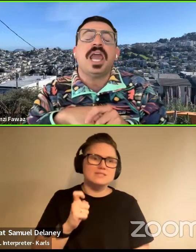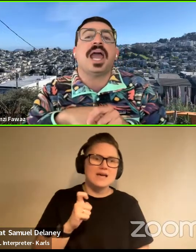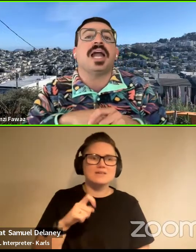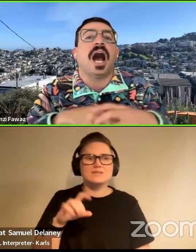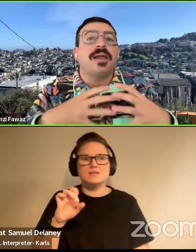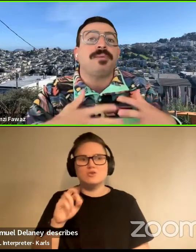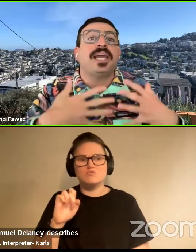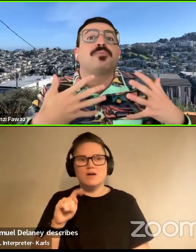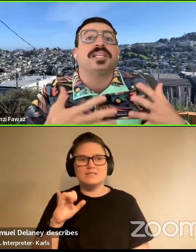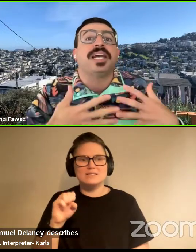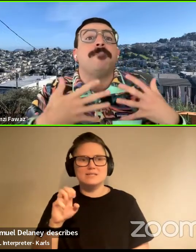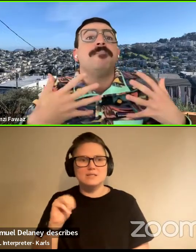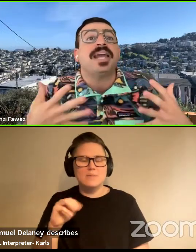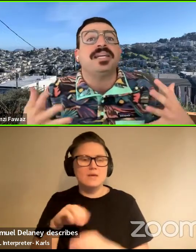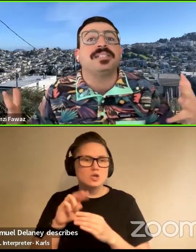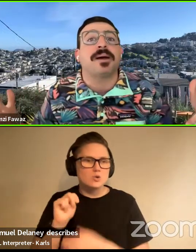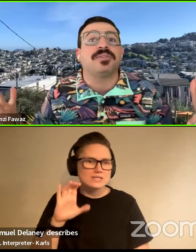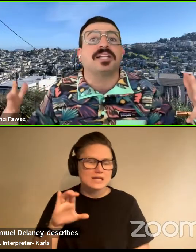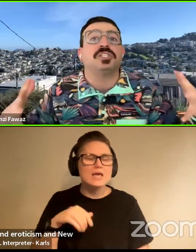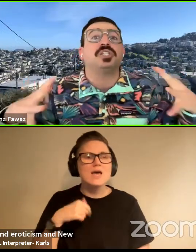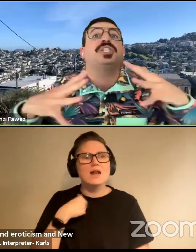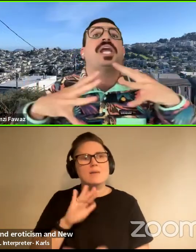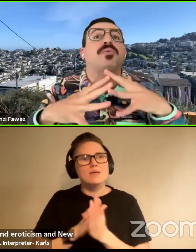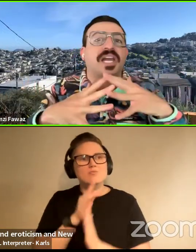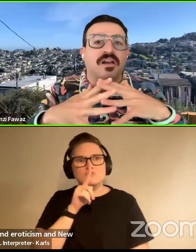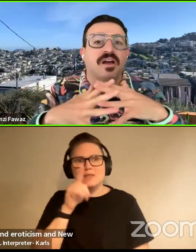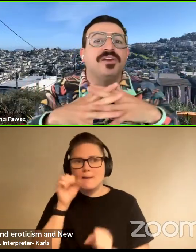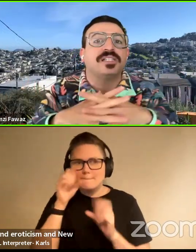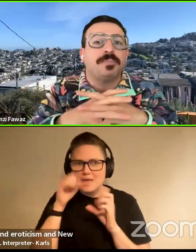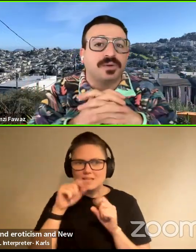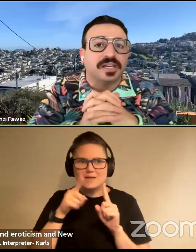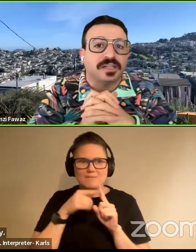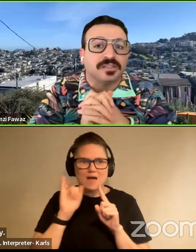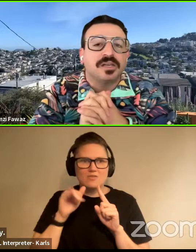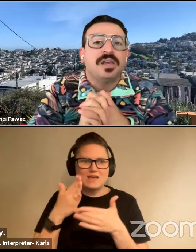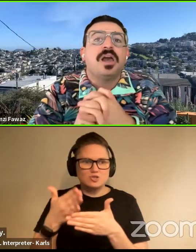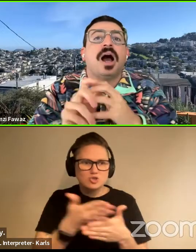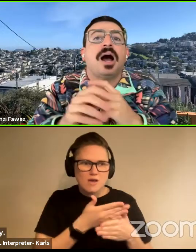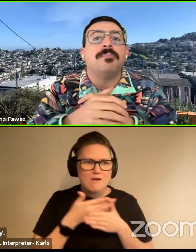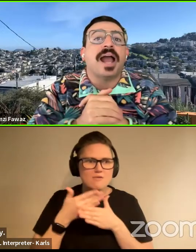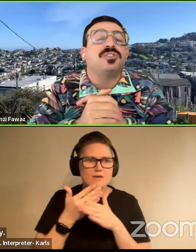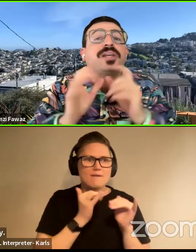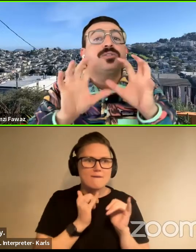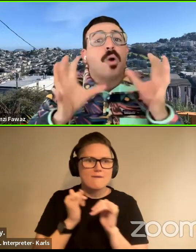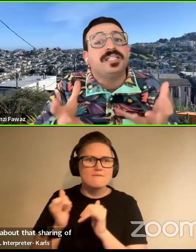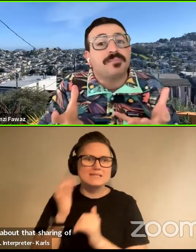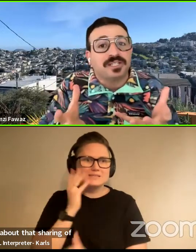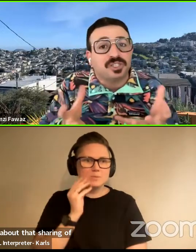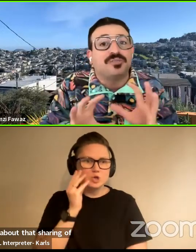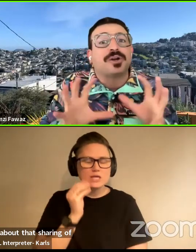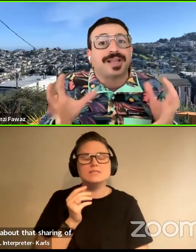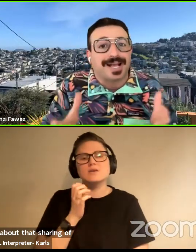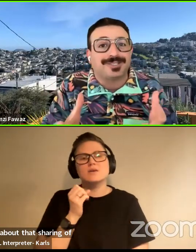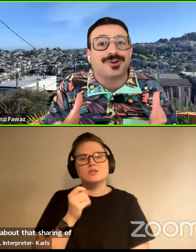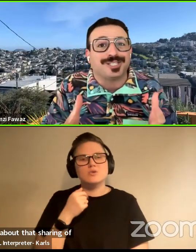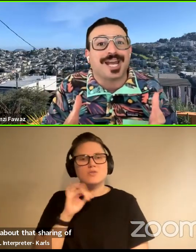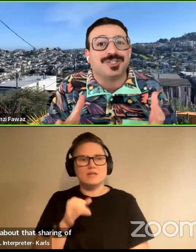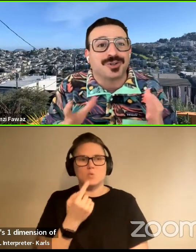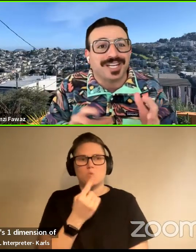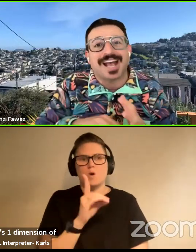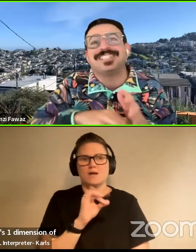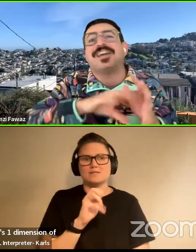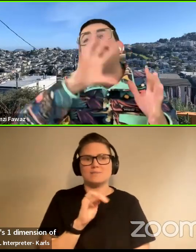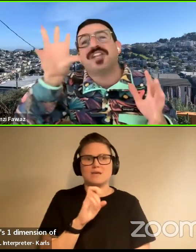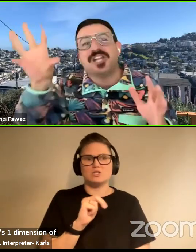City. And I became really amazed about that sharing of experience. And so that's one dimension of where class